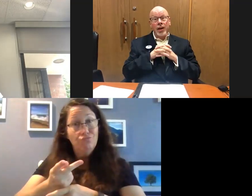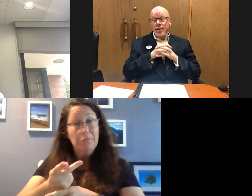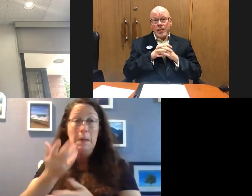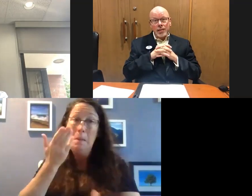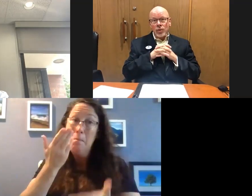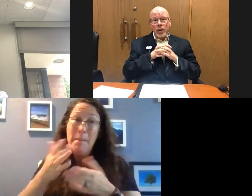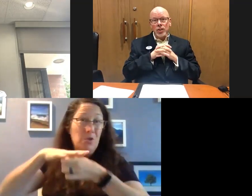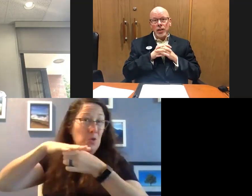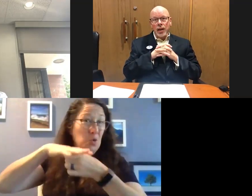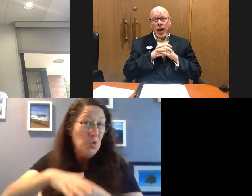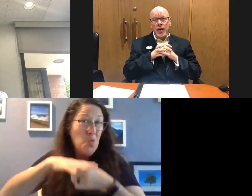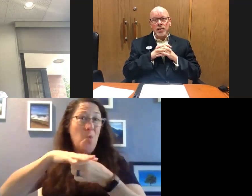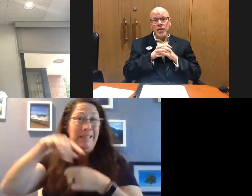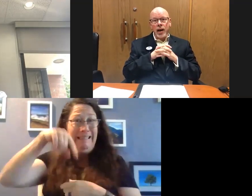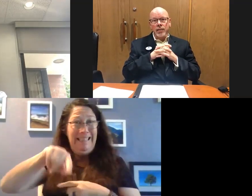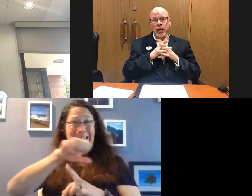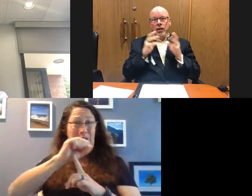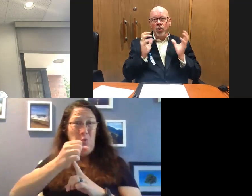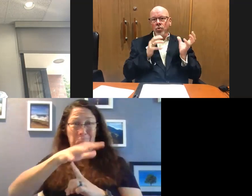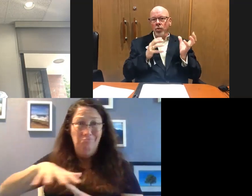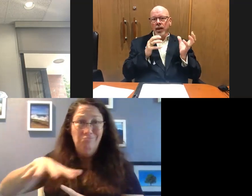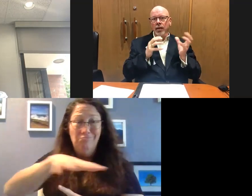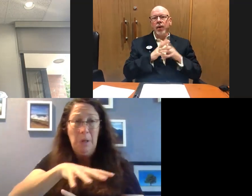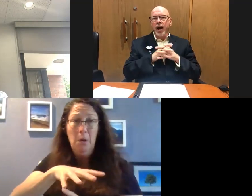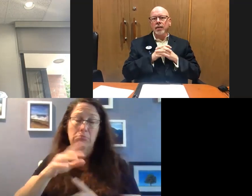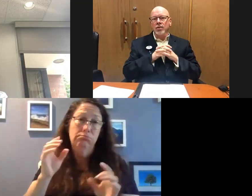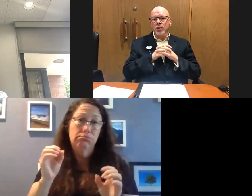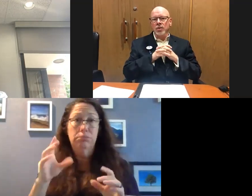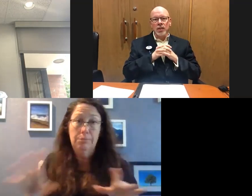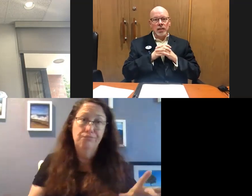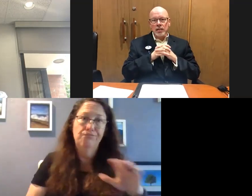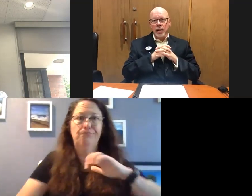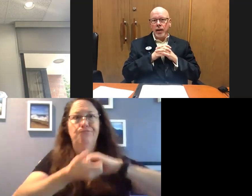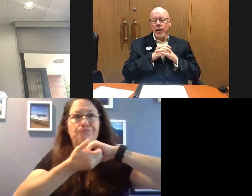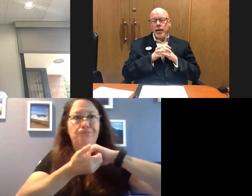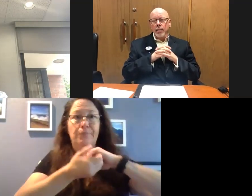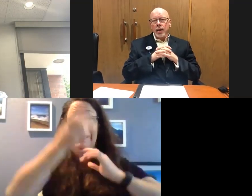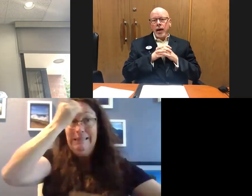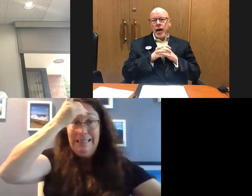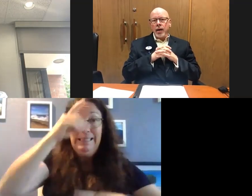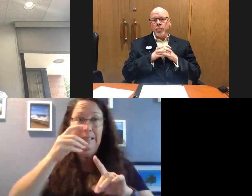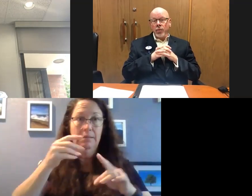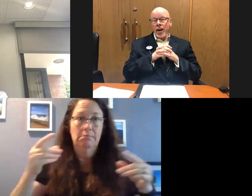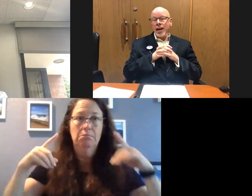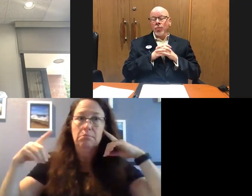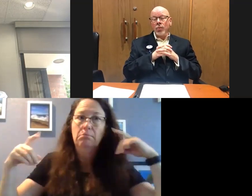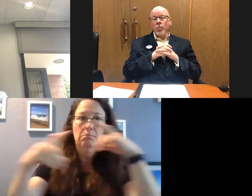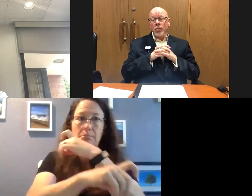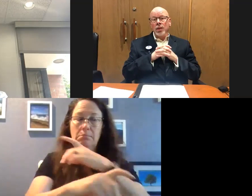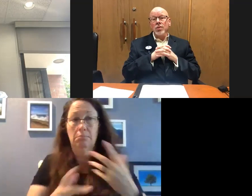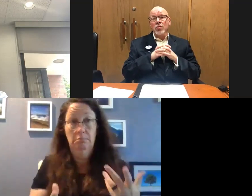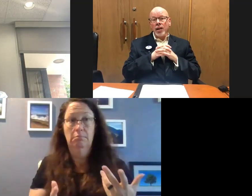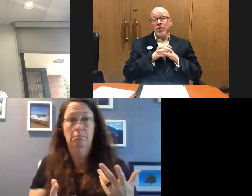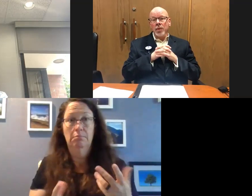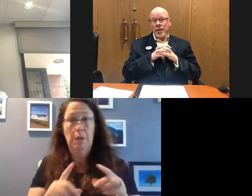the stress of the situation has kind of a comorbid impact in terms of disease state. But right now, we're